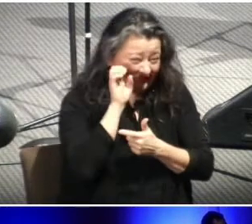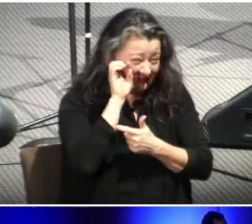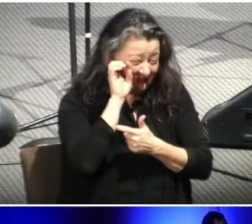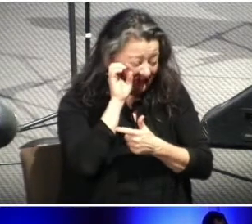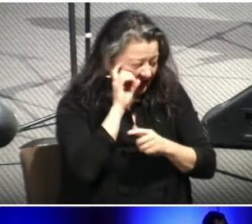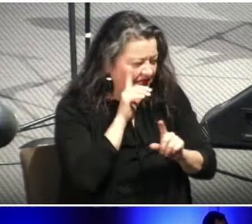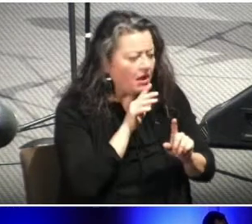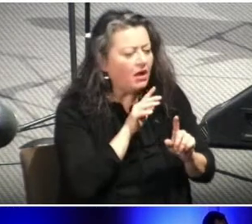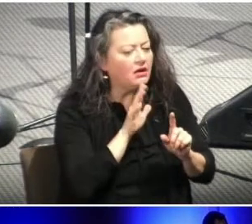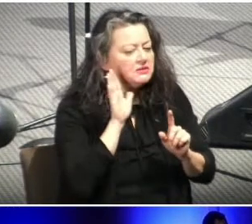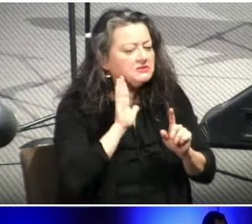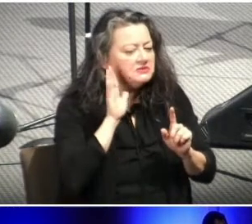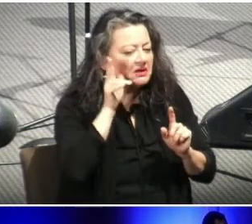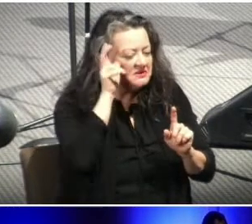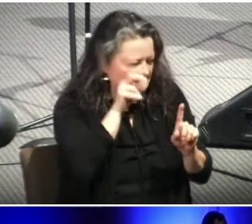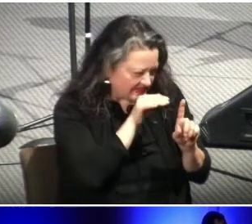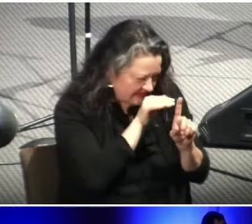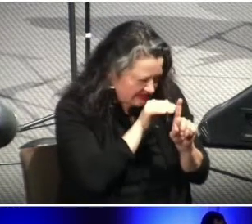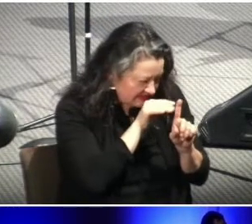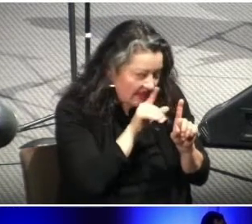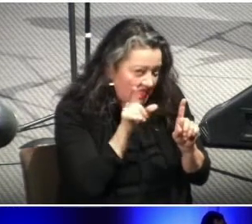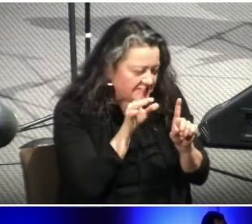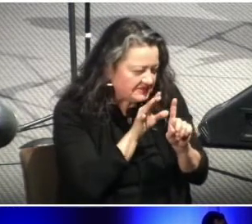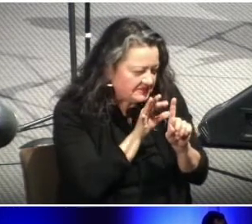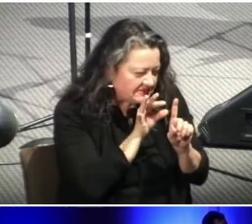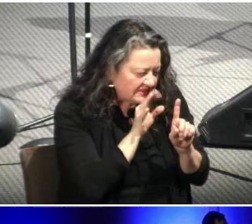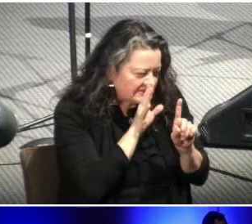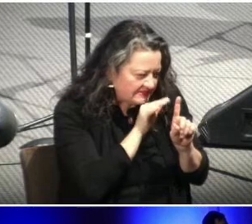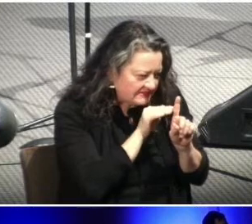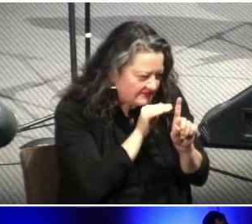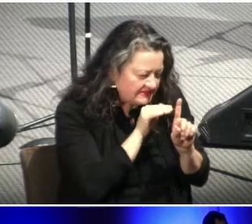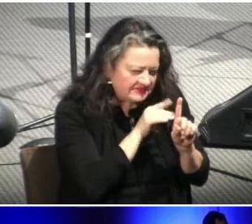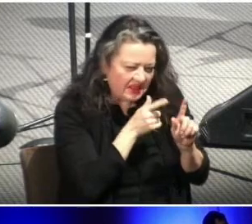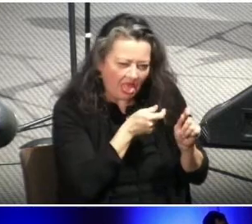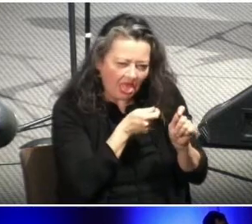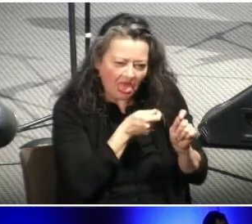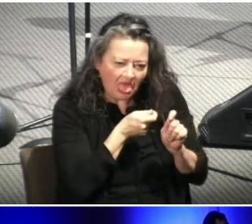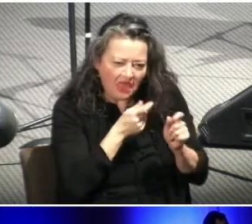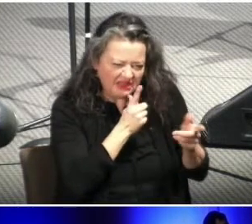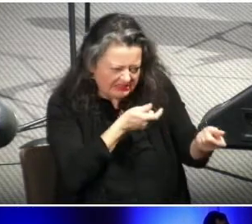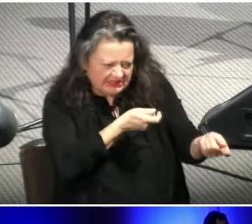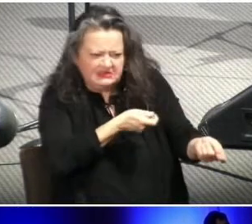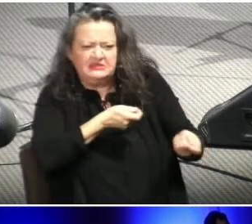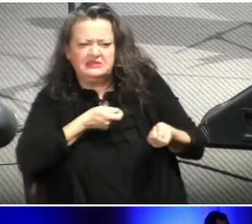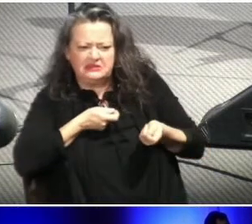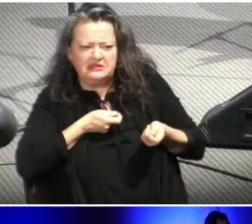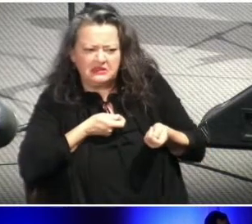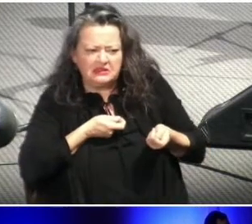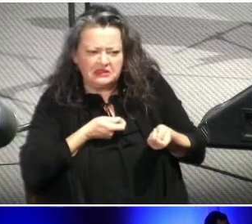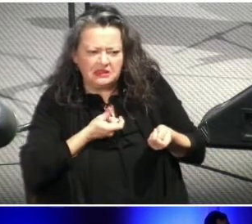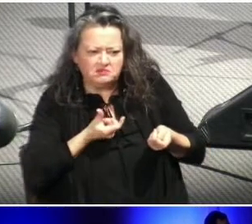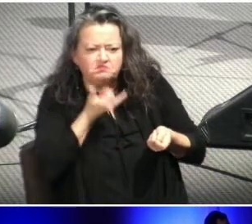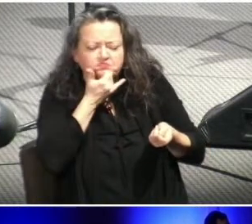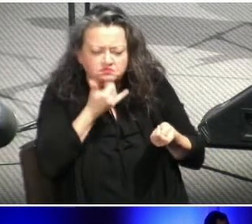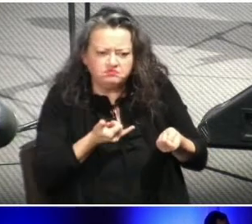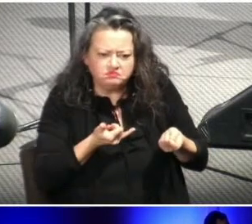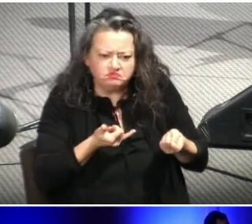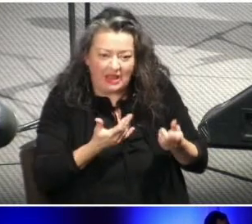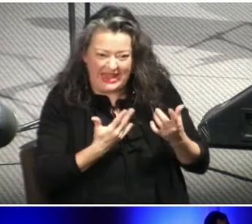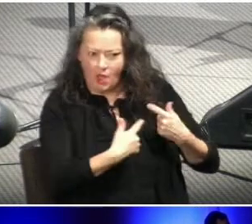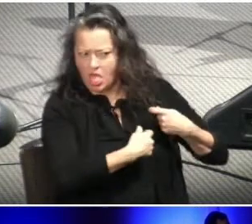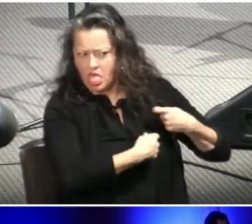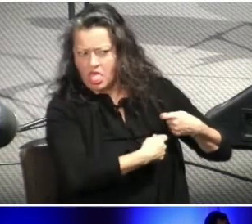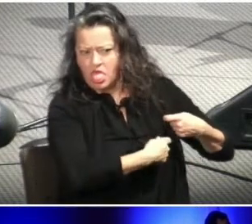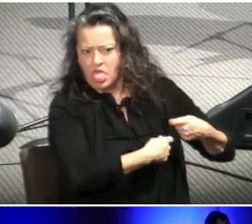mentions only partial bits of a command that casts doubt on your character. We pray